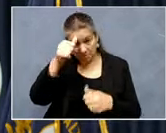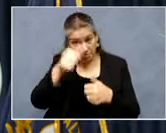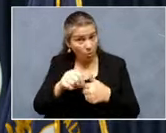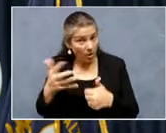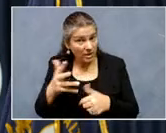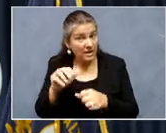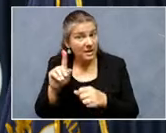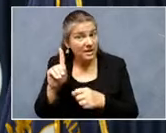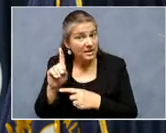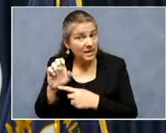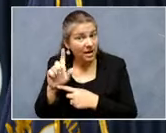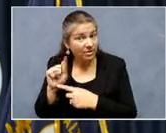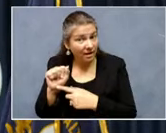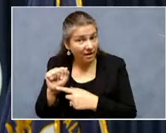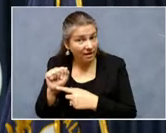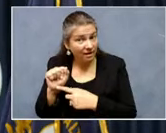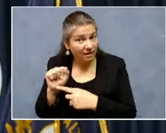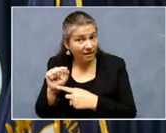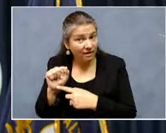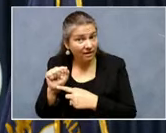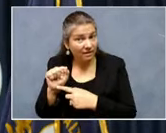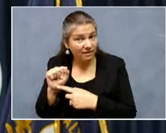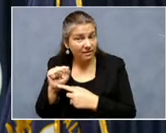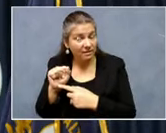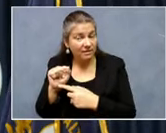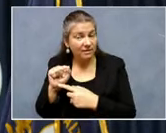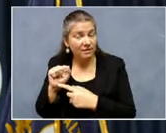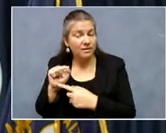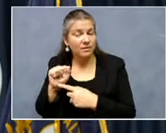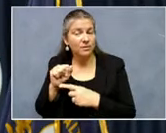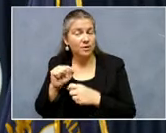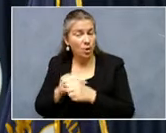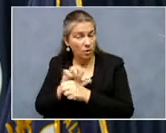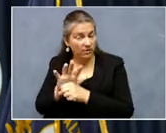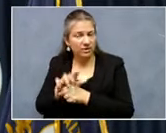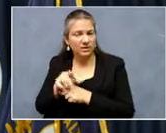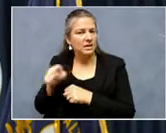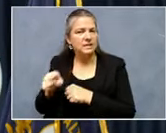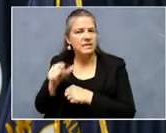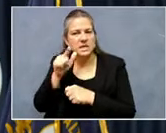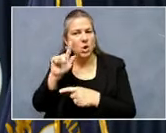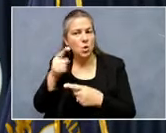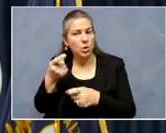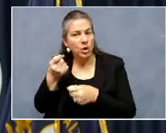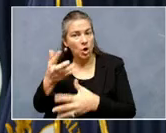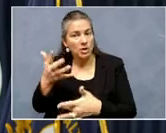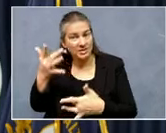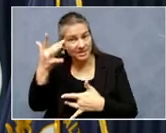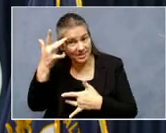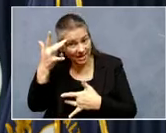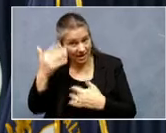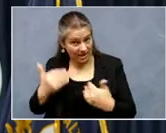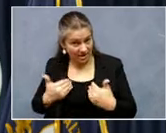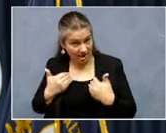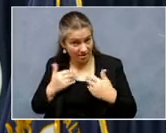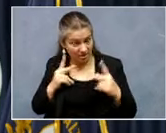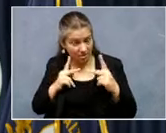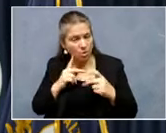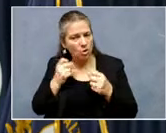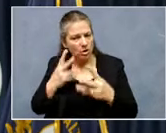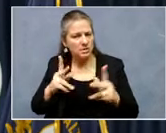just sickening younger people. It is killing them. So you need to get your vaccine.